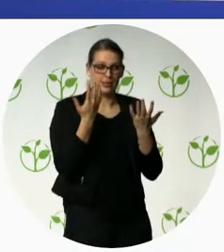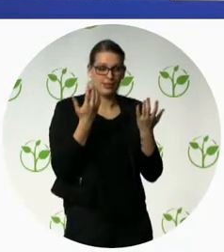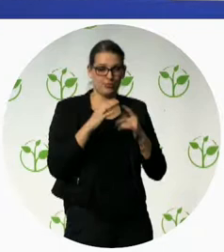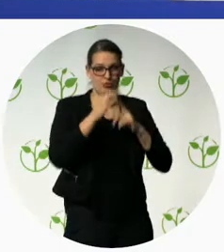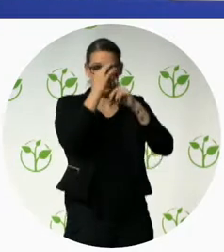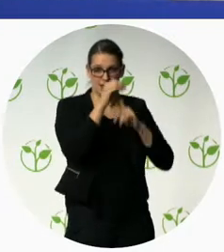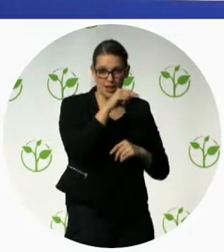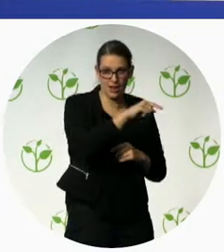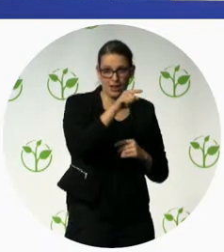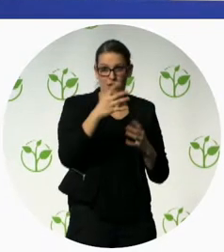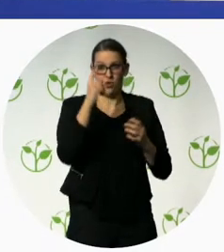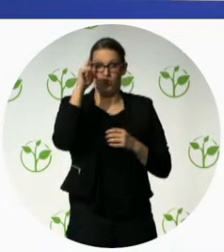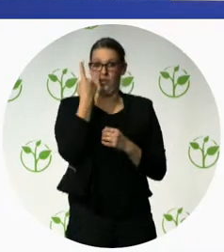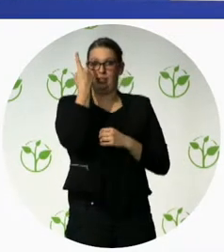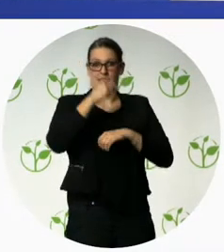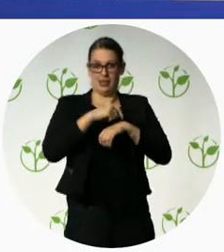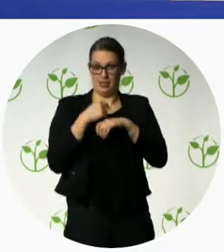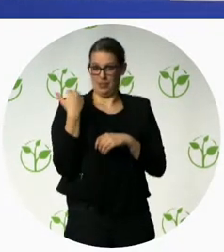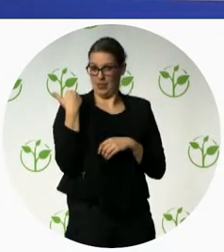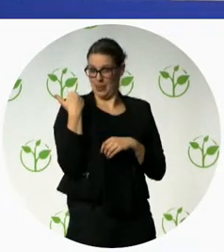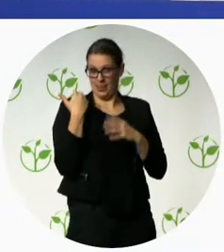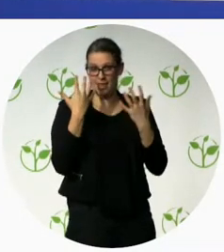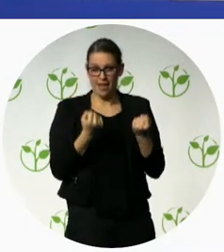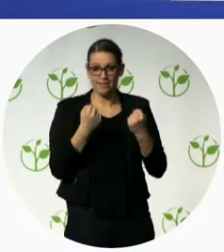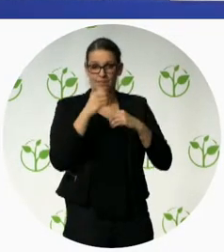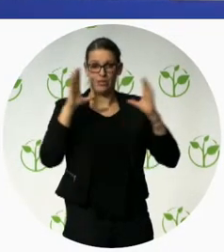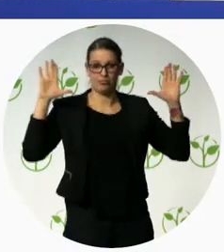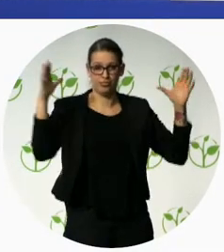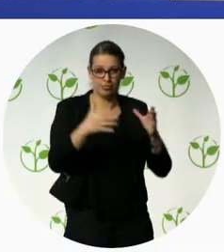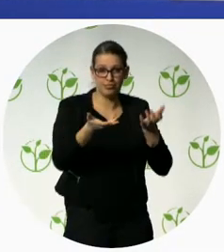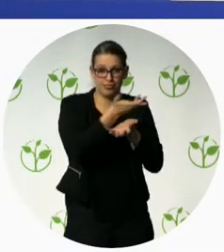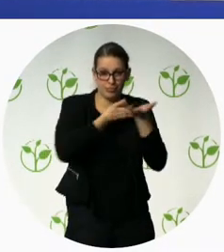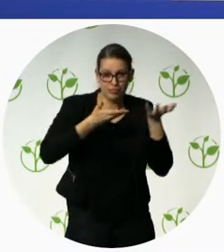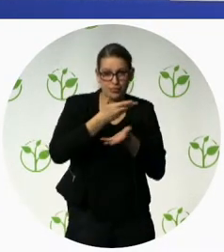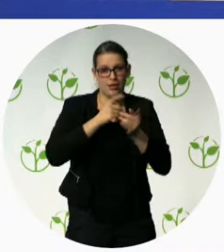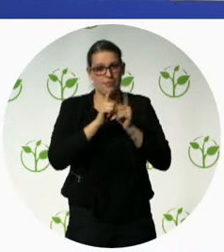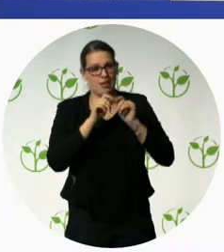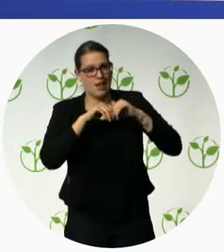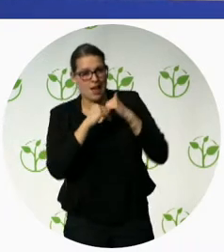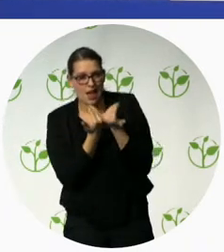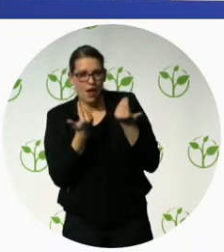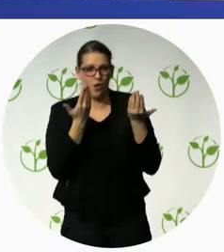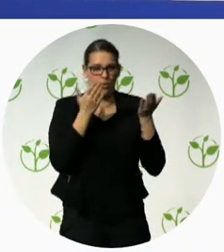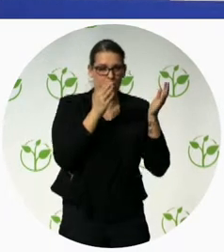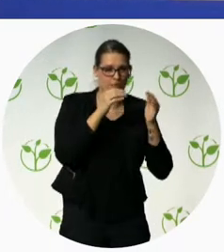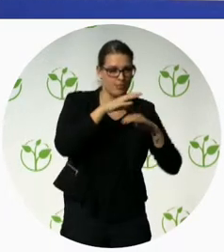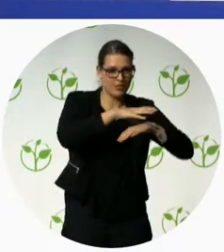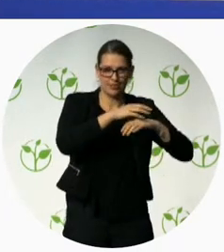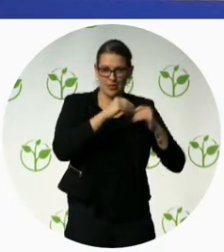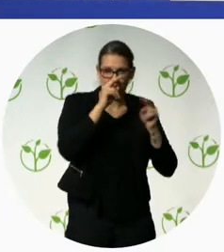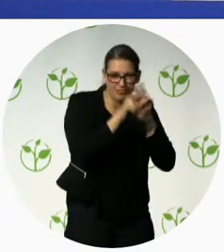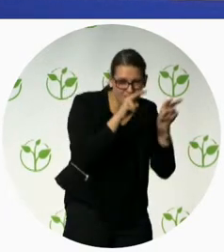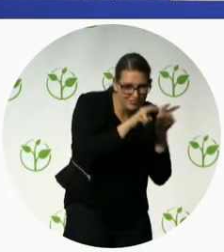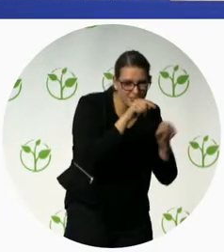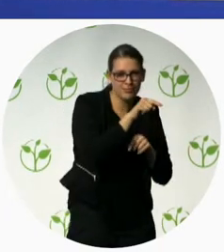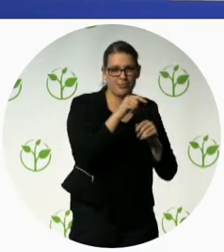space for the building of the rehabilitation sector as a whole it allows to not only develop ideas but to get